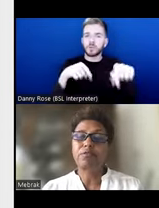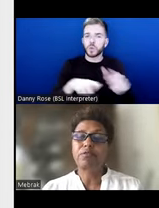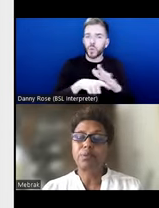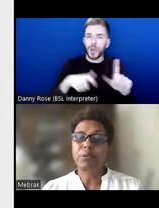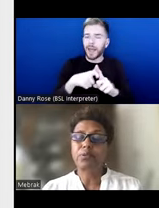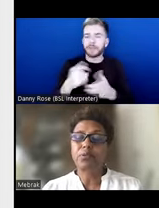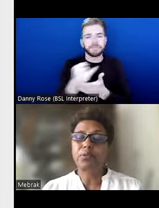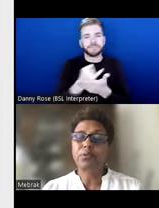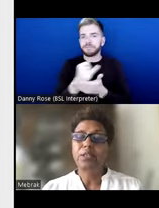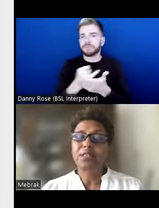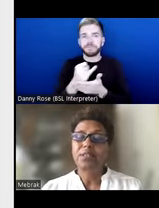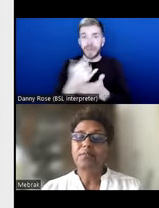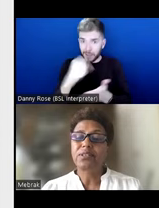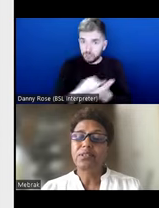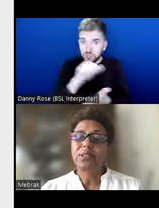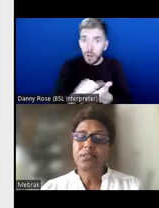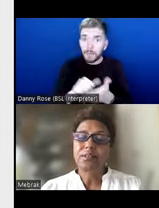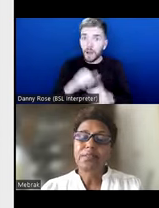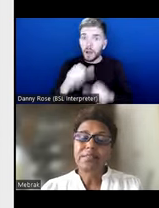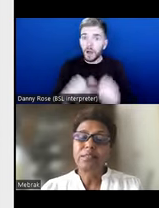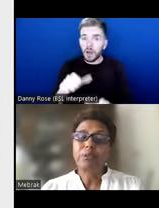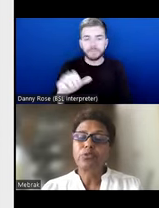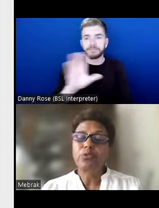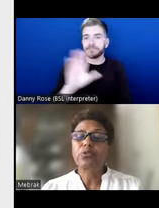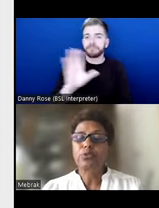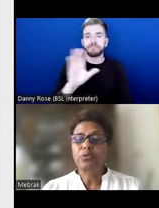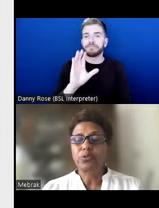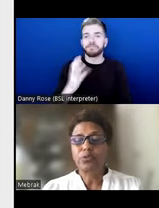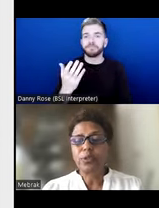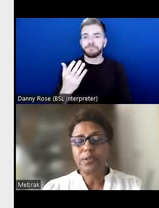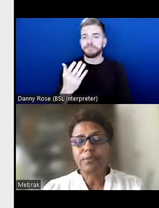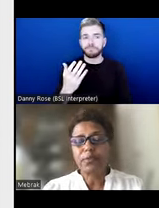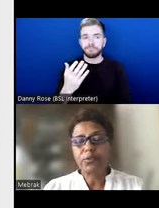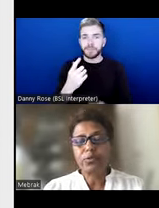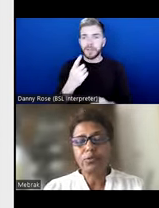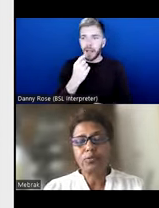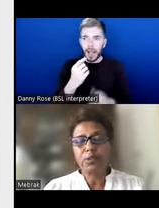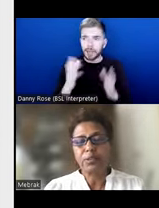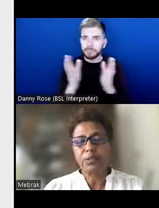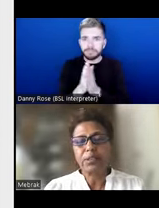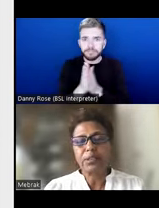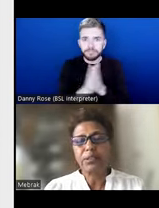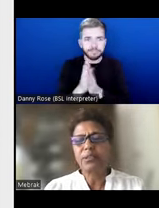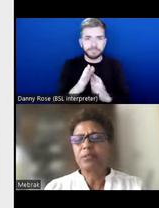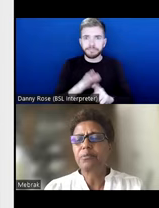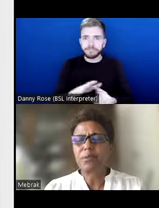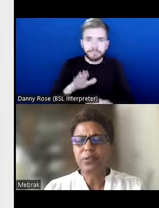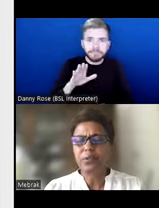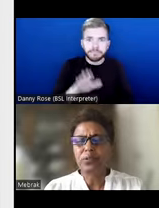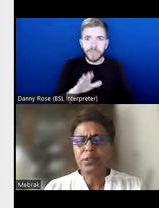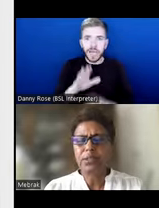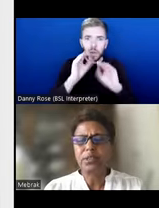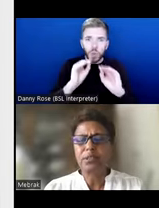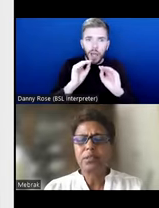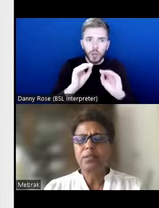induction for people to have a stepping stone to go to, you know, education, speak